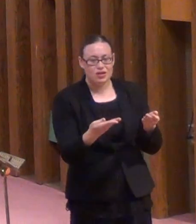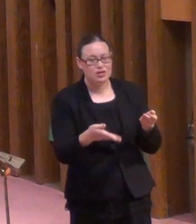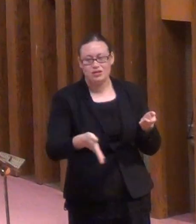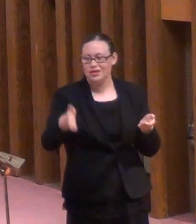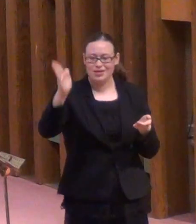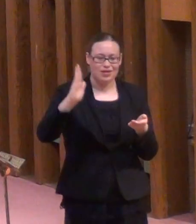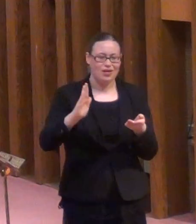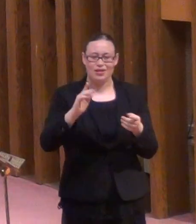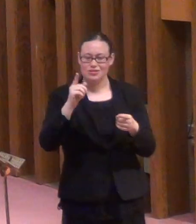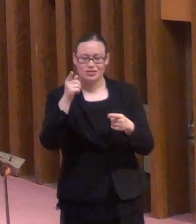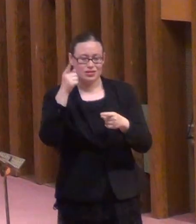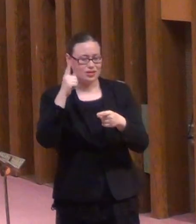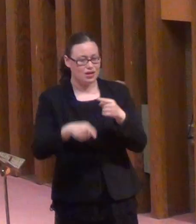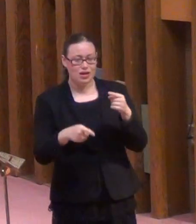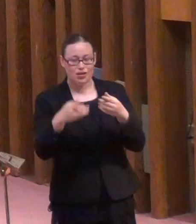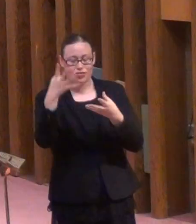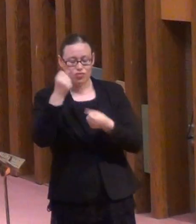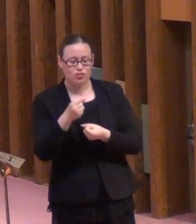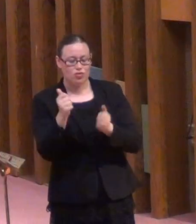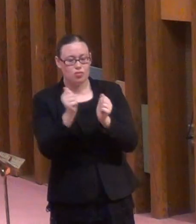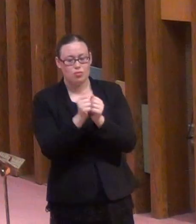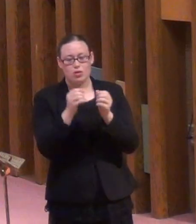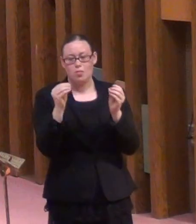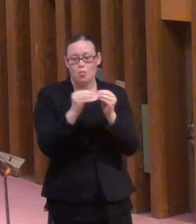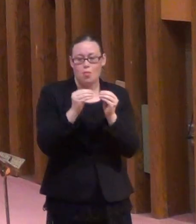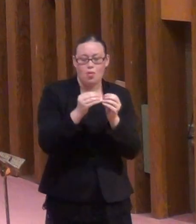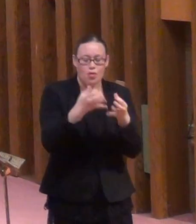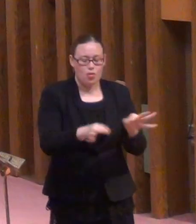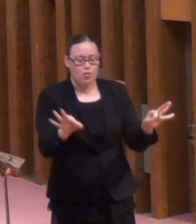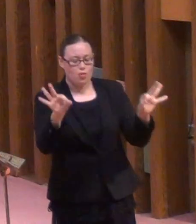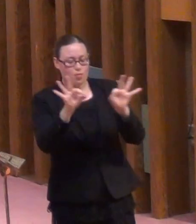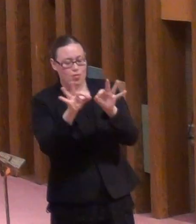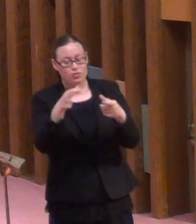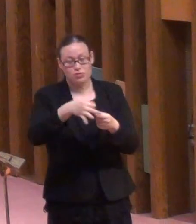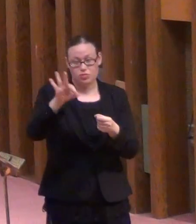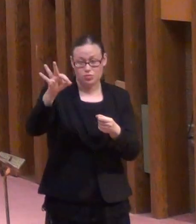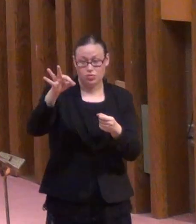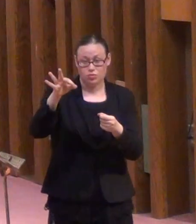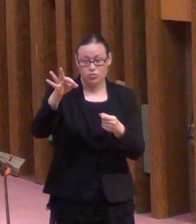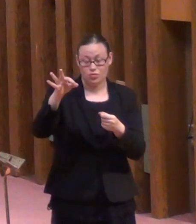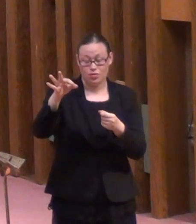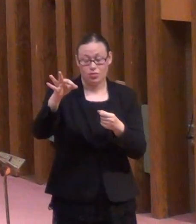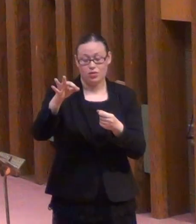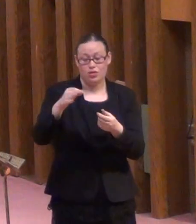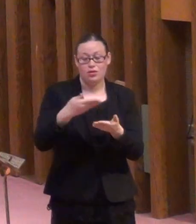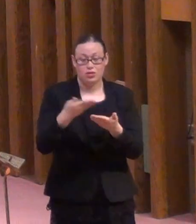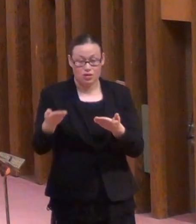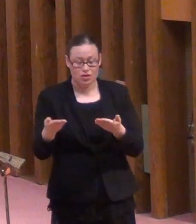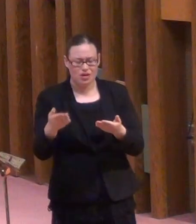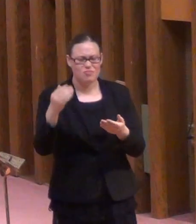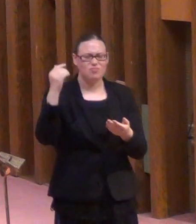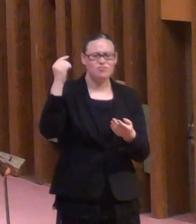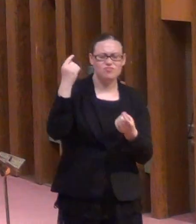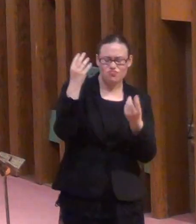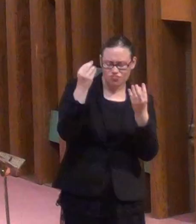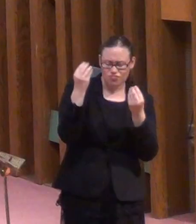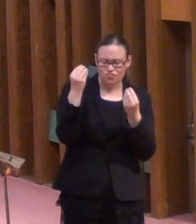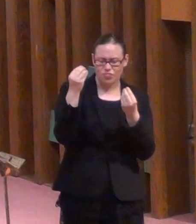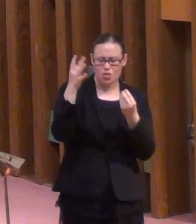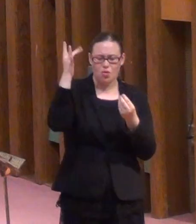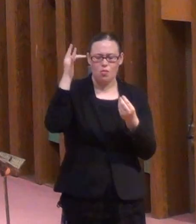spiritual things, heavenly things, think about it. Why would God entrust His best gifts